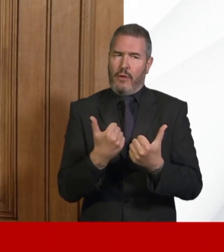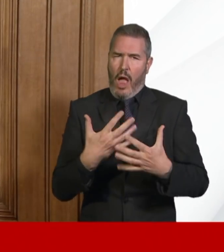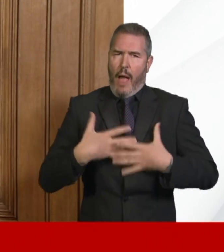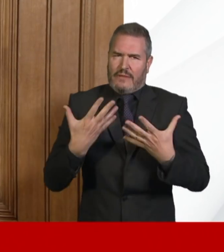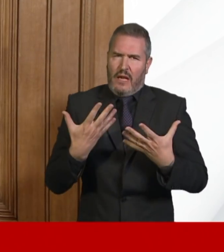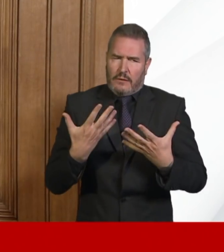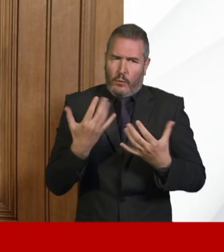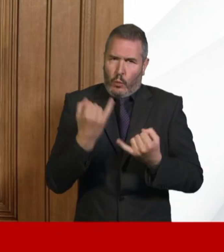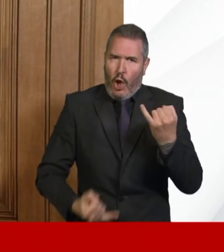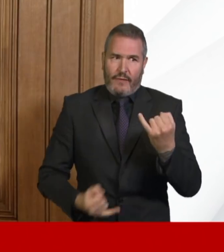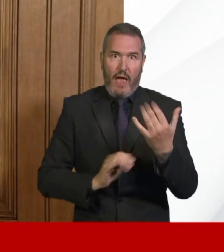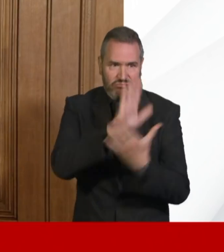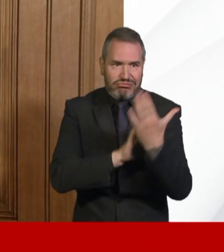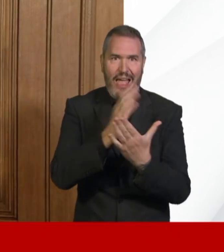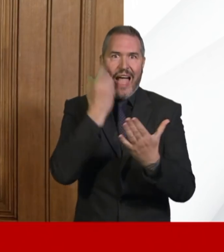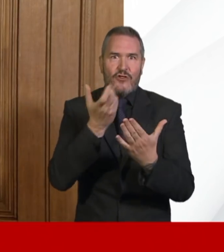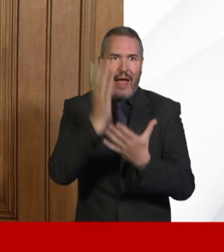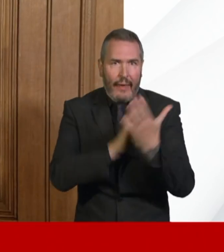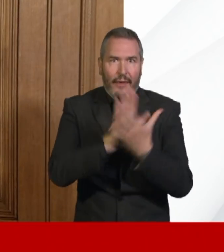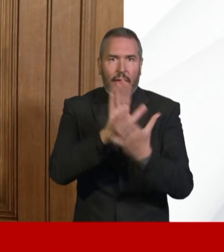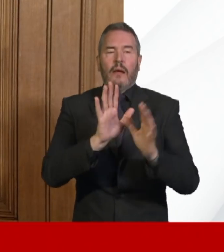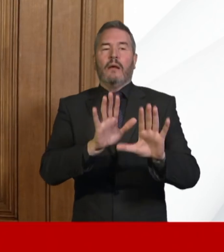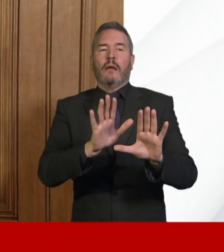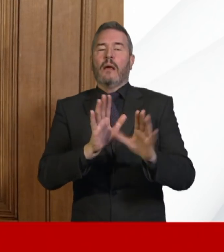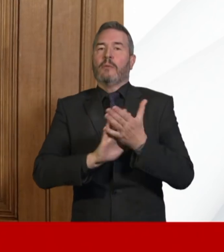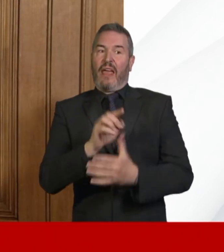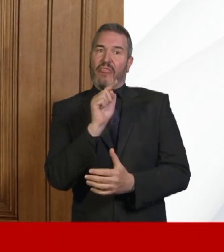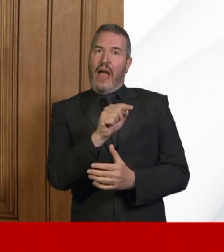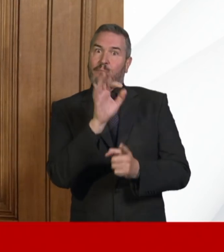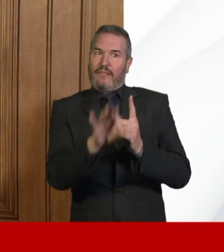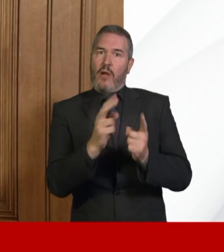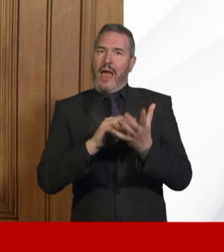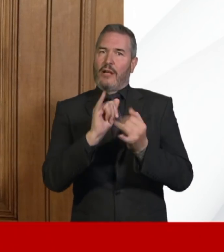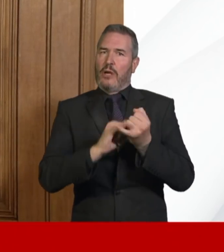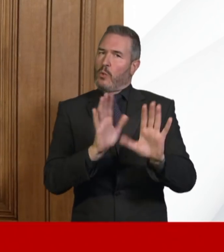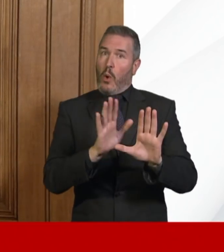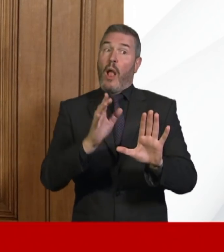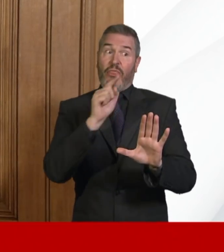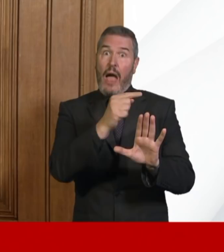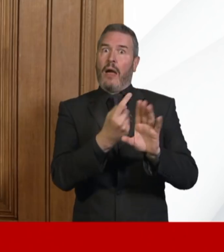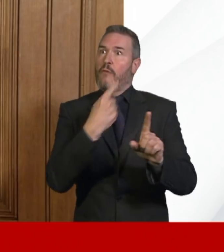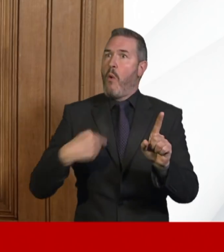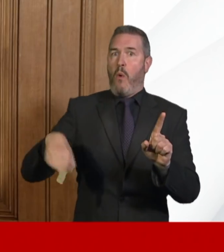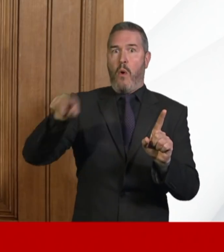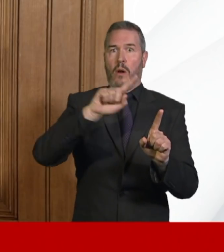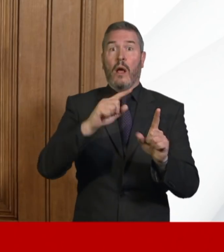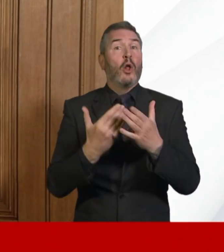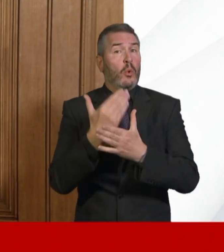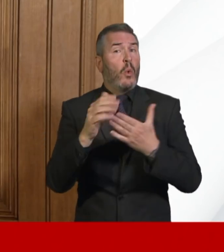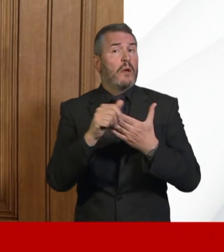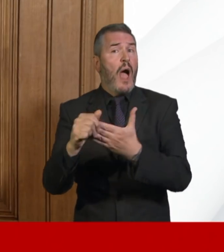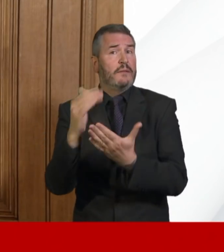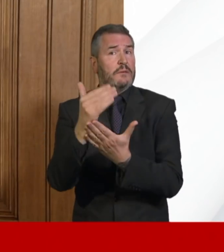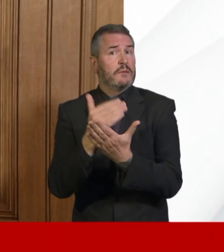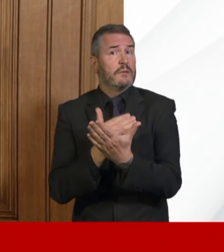But we shouldn't take that as any signal specific to the NHS. We do have some new guidance coming out for colleagues